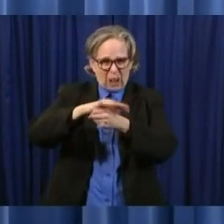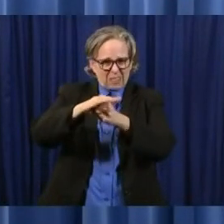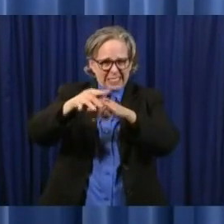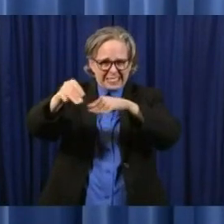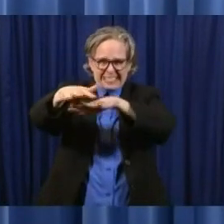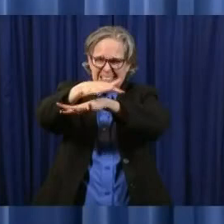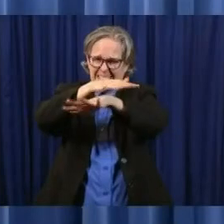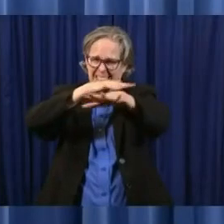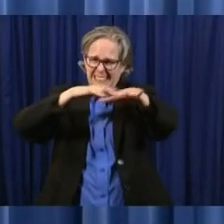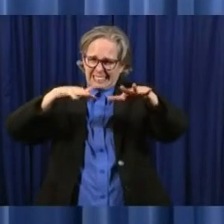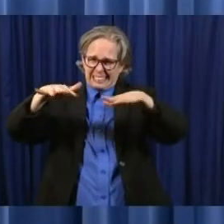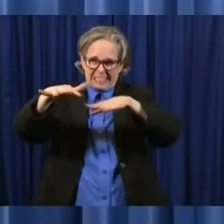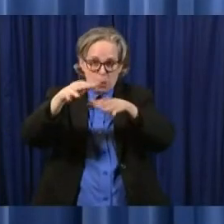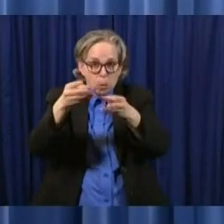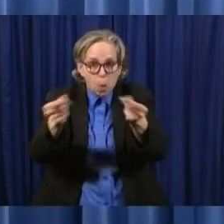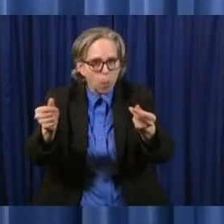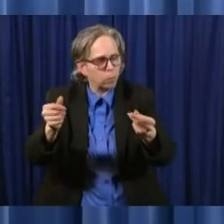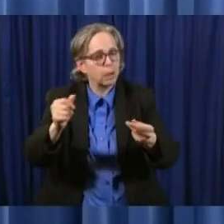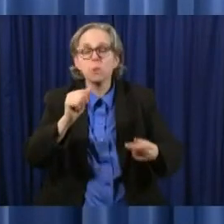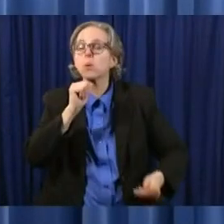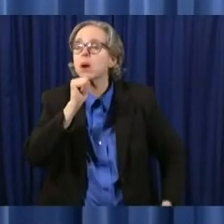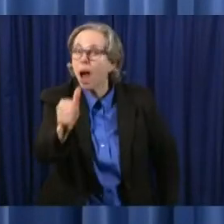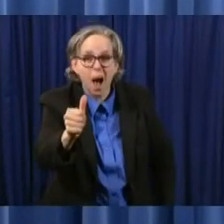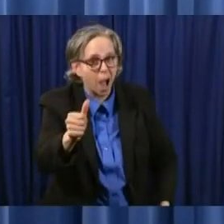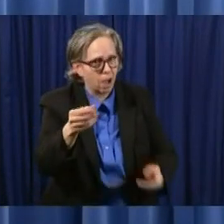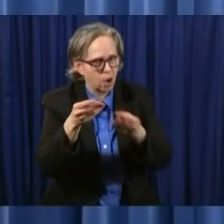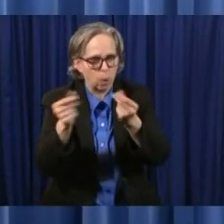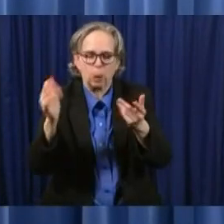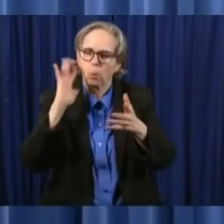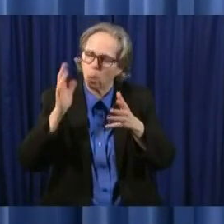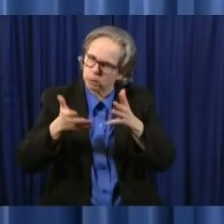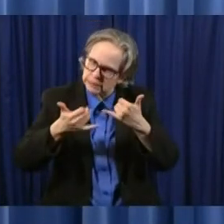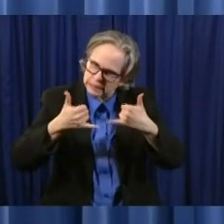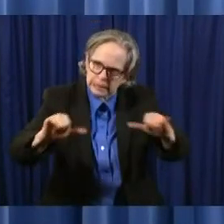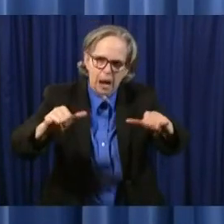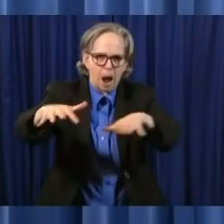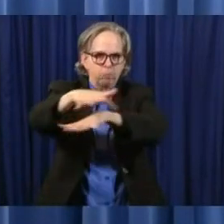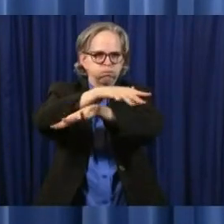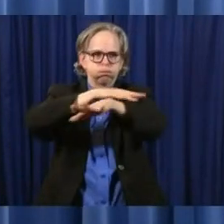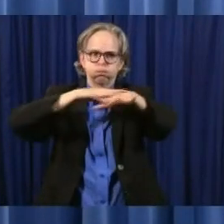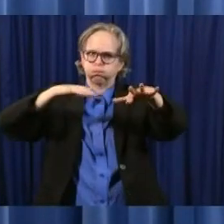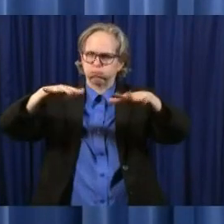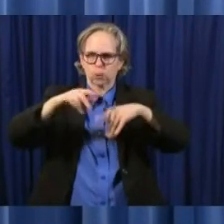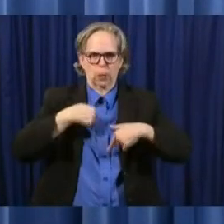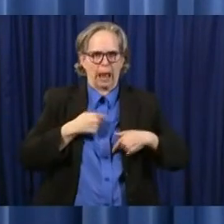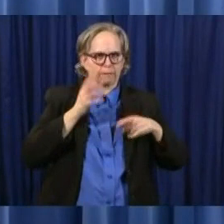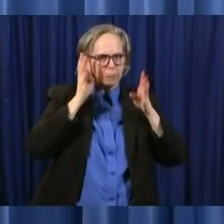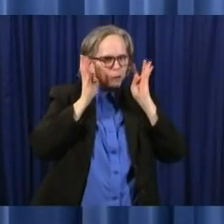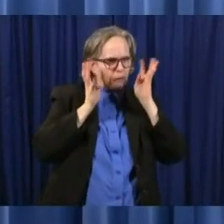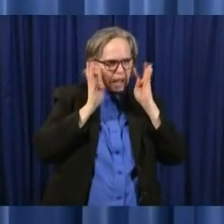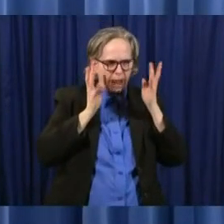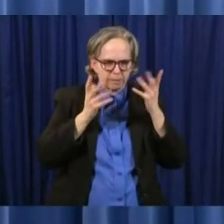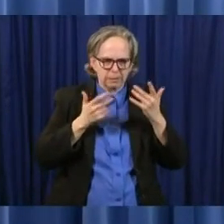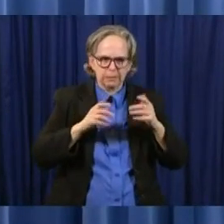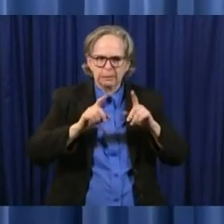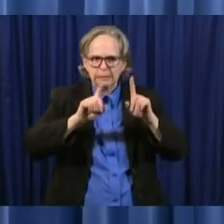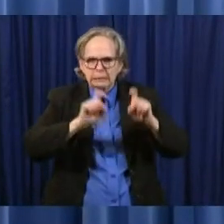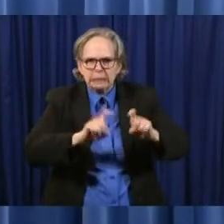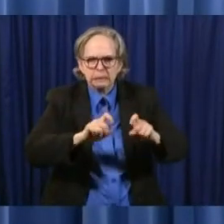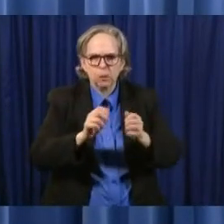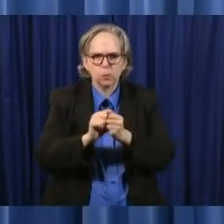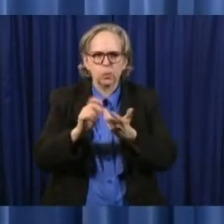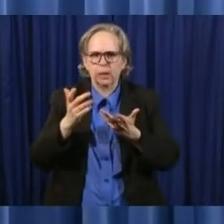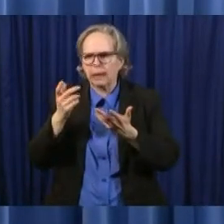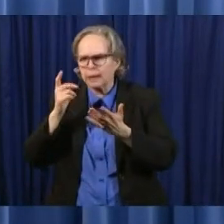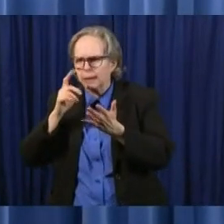not going to go away for a while uh we're going to do some very innovative things with testing uh and tracing uh to go after